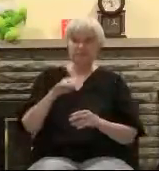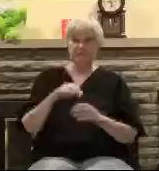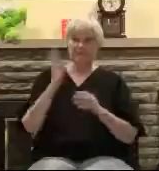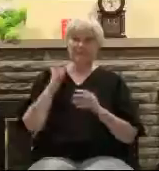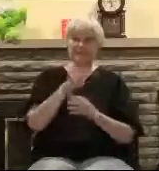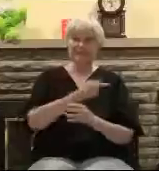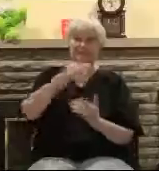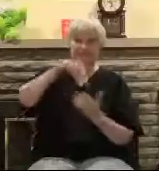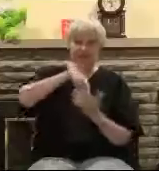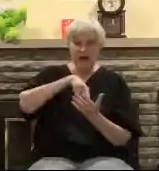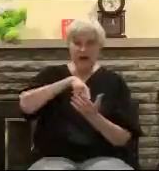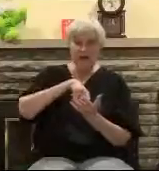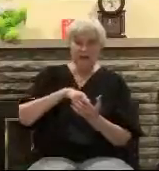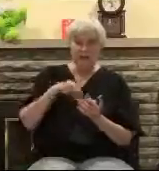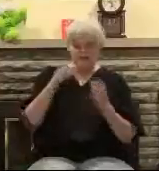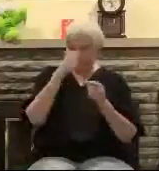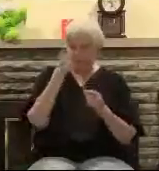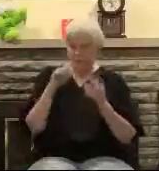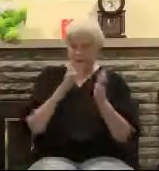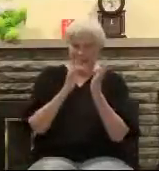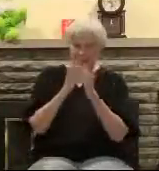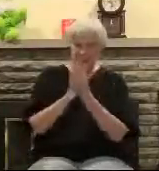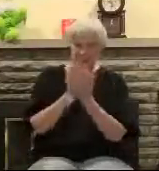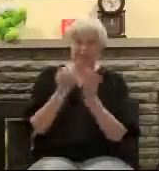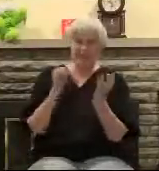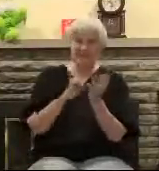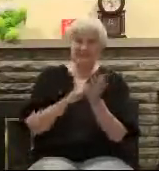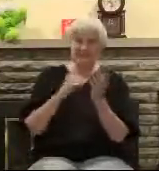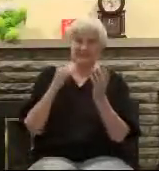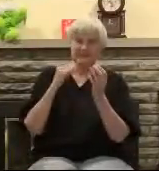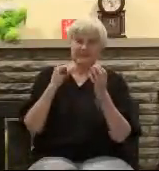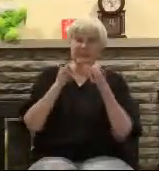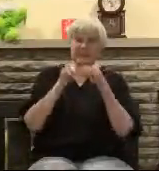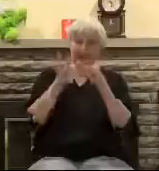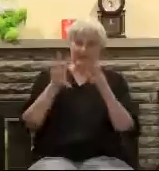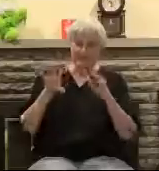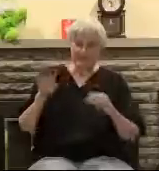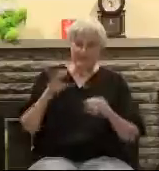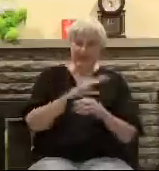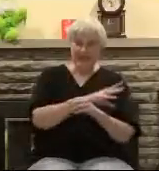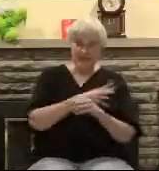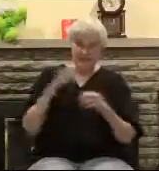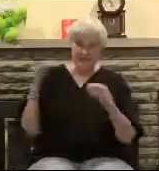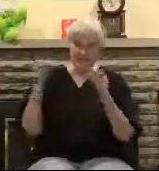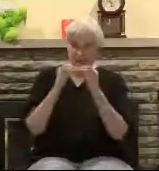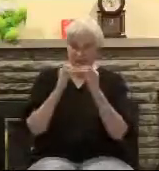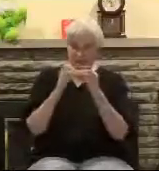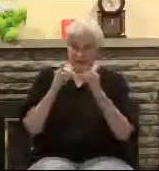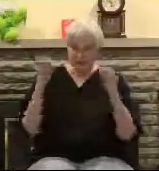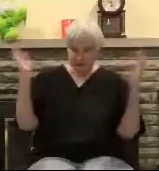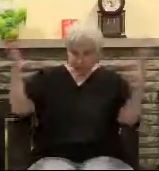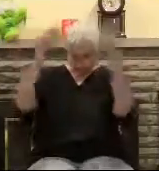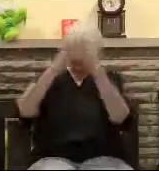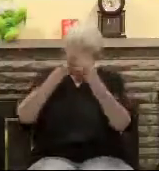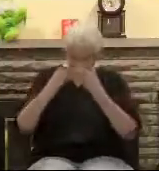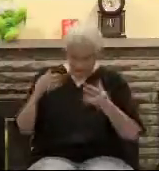are a light in the darkness. And the darker the darkness, the brighter your light shines. And may